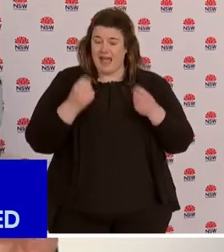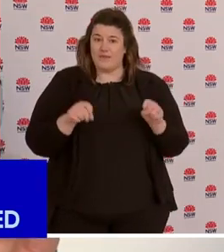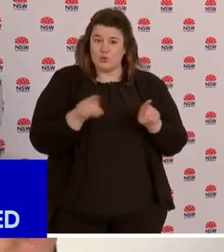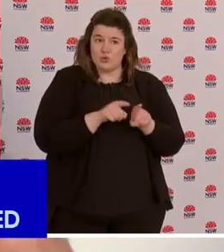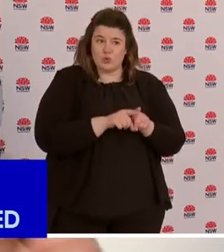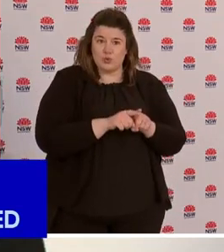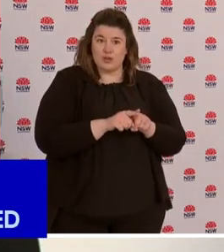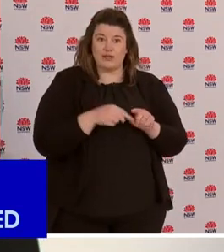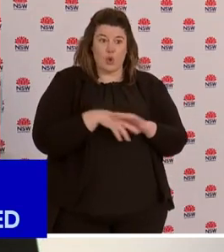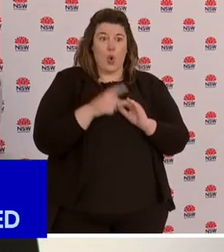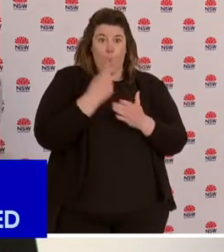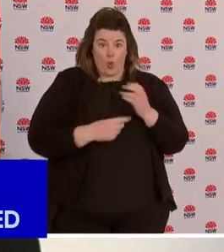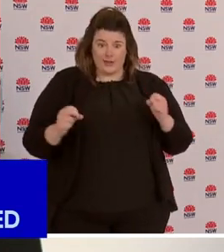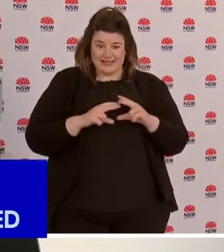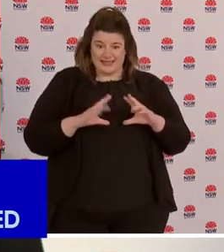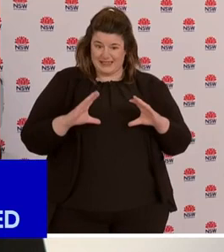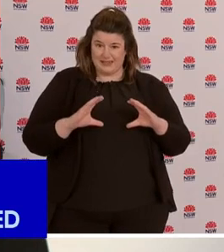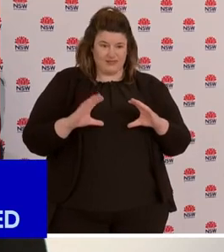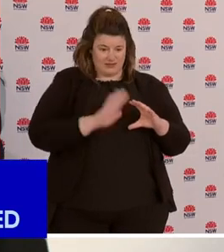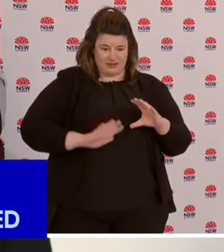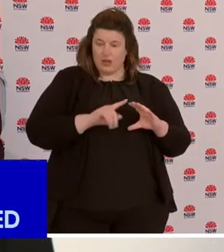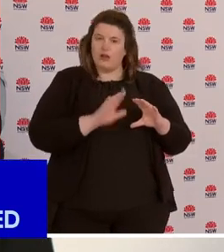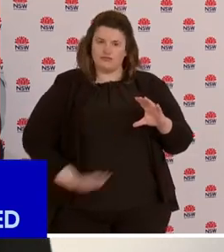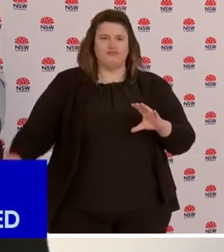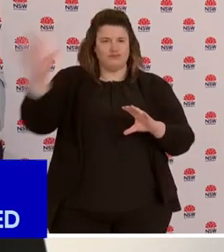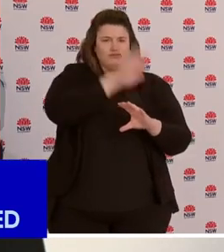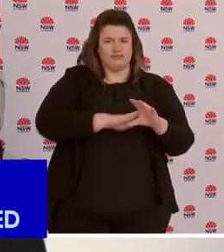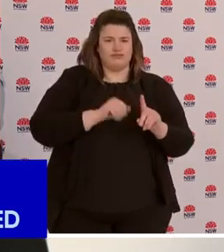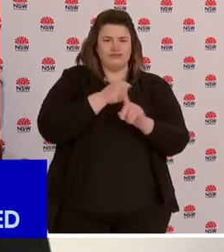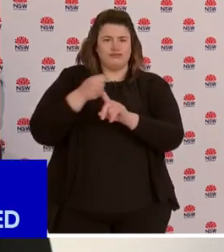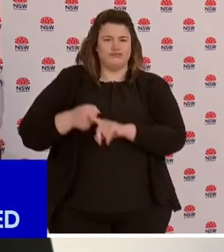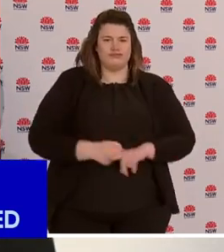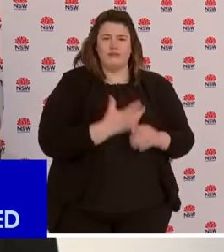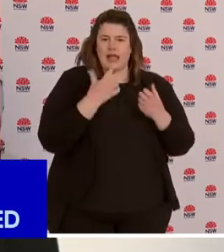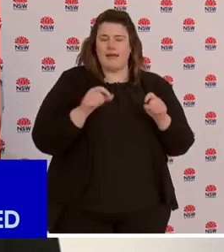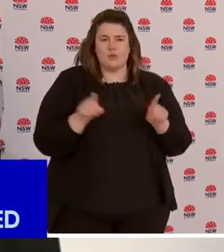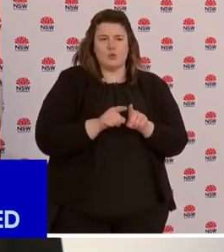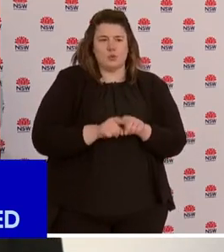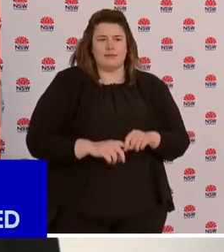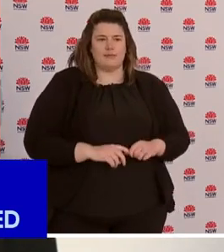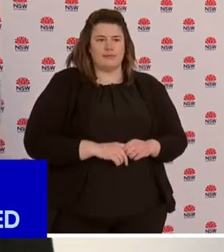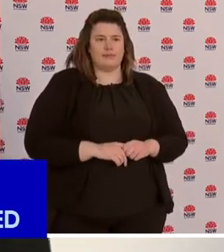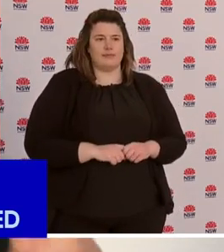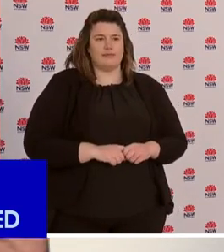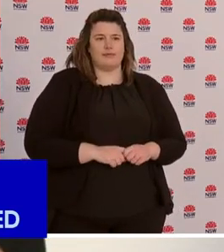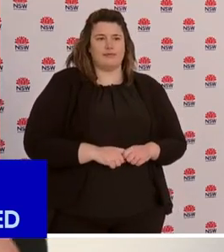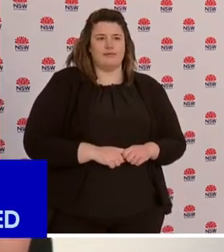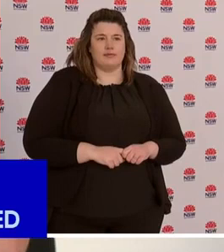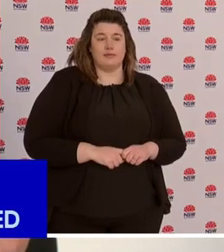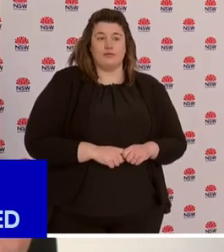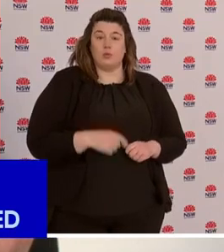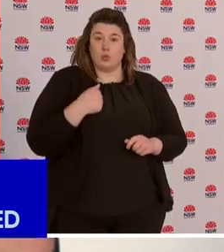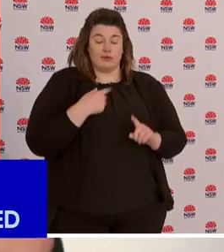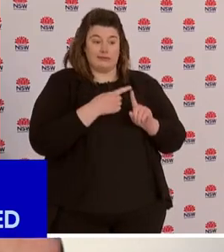is at particular risk, but we're seeing cases in these particular LGAs. We're particularly concerned for people